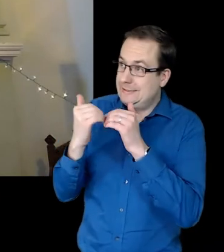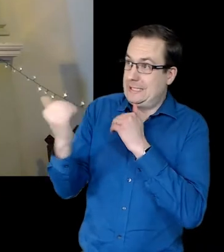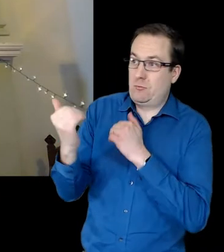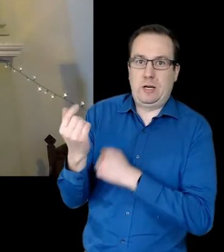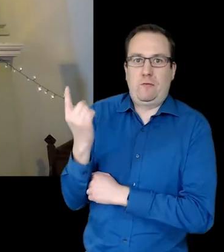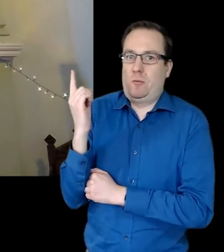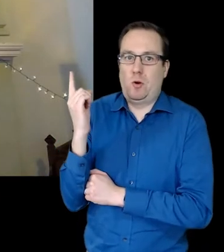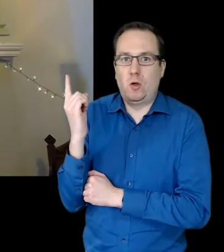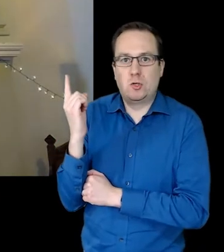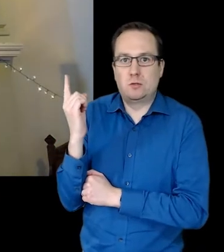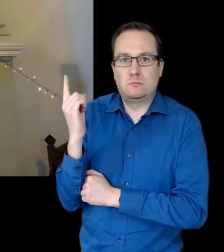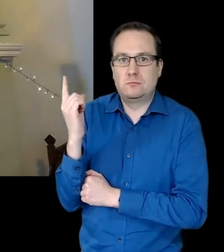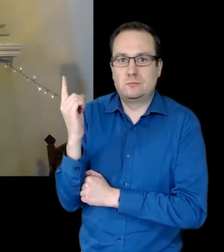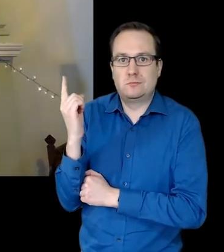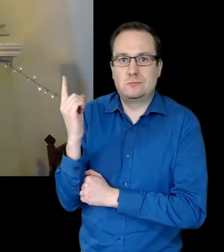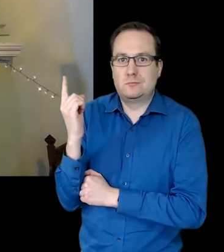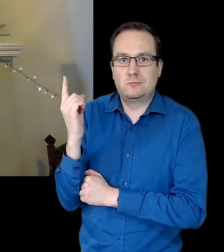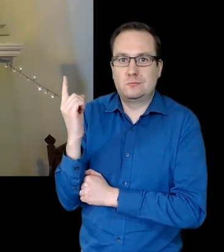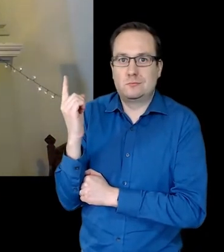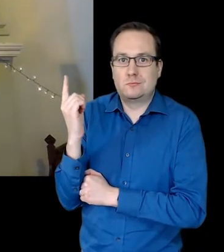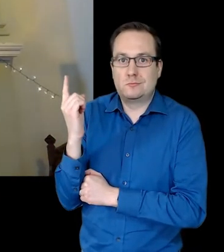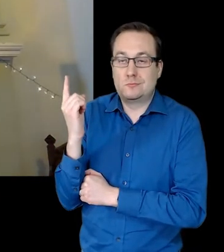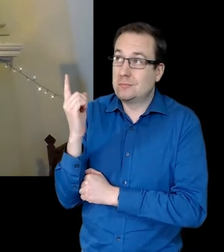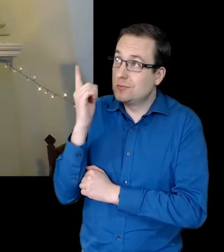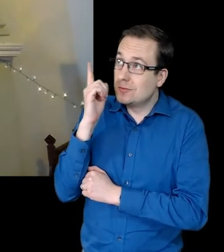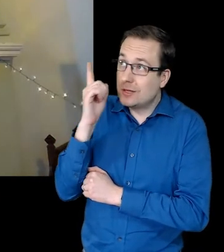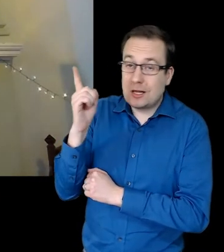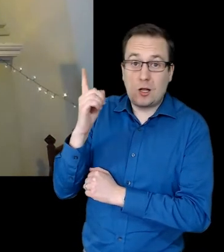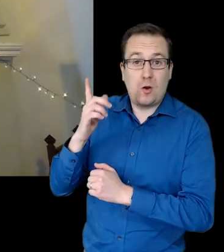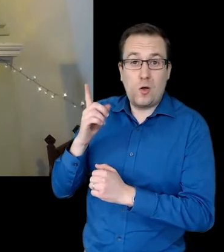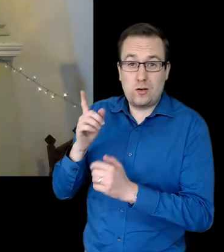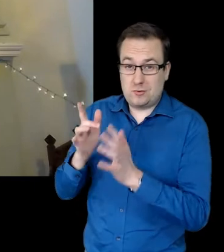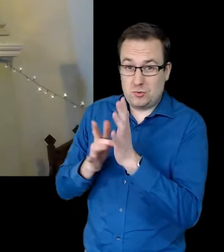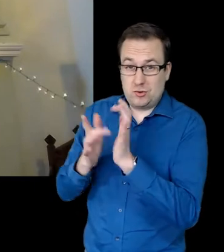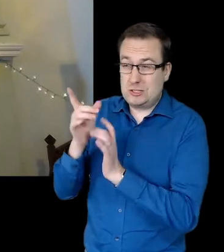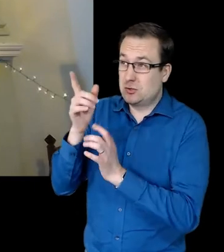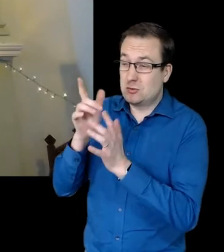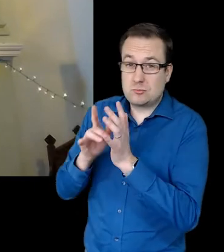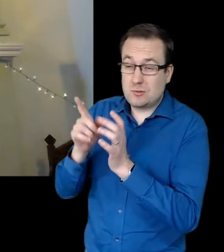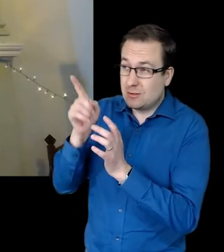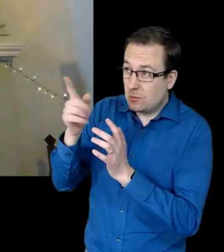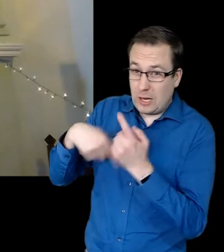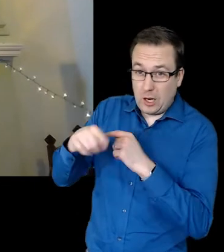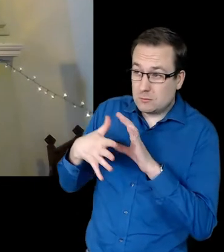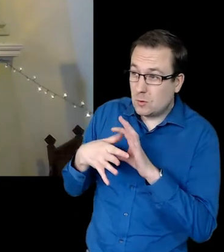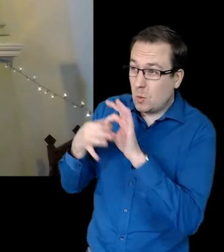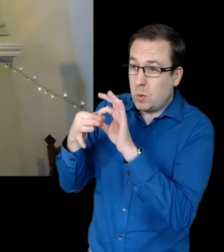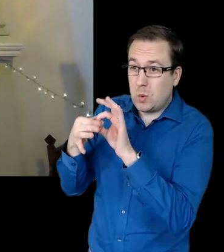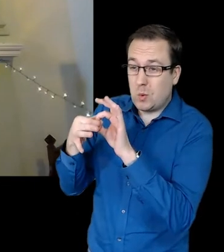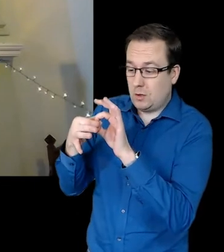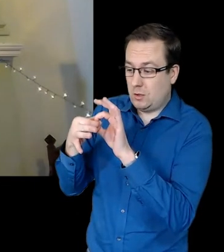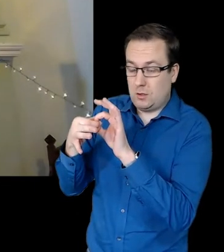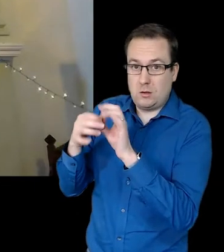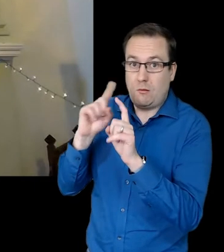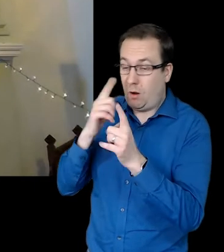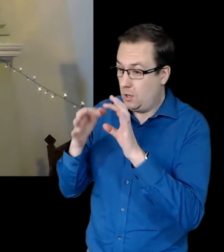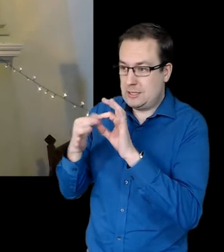Nothing can separate us from the love of God in Jesus Christ. Do you believe this?